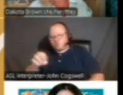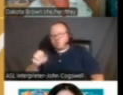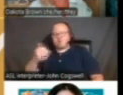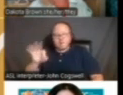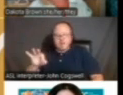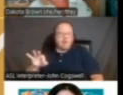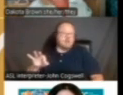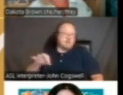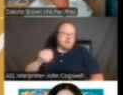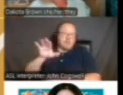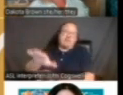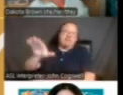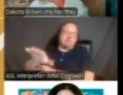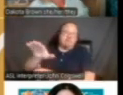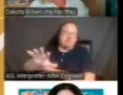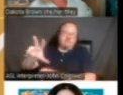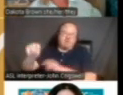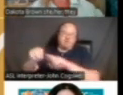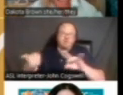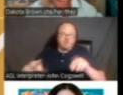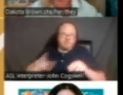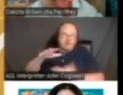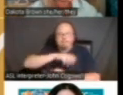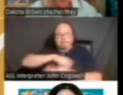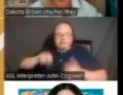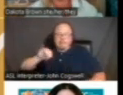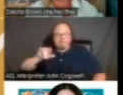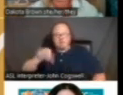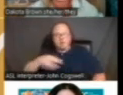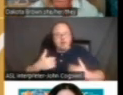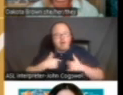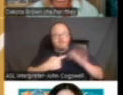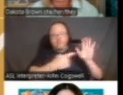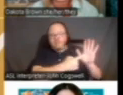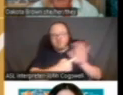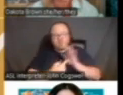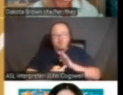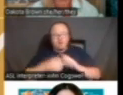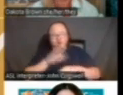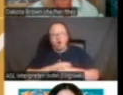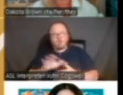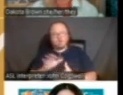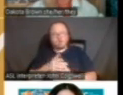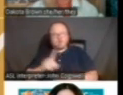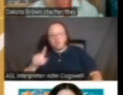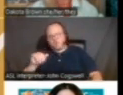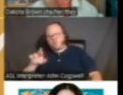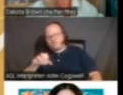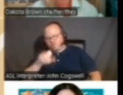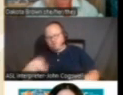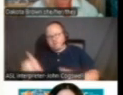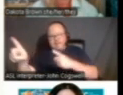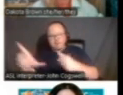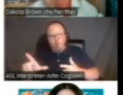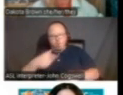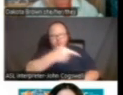in the evening and make it kind of a mixer. I have these documents on the shared drive. So you can download them